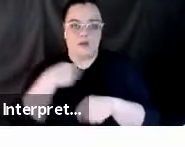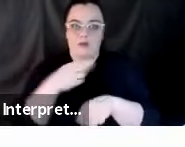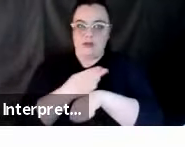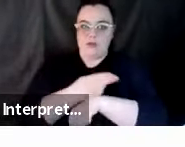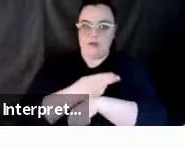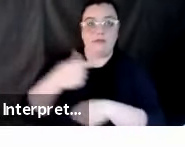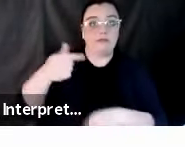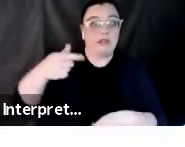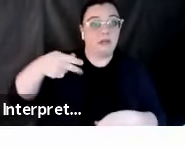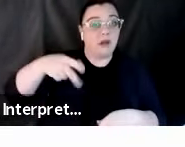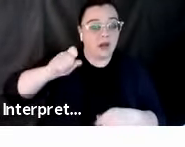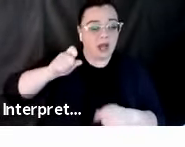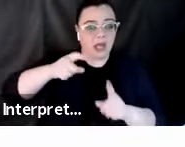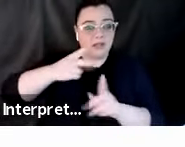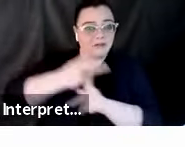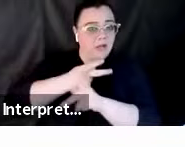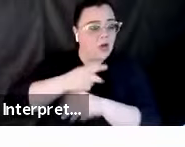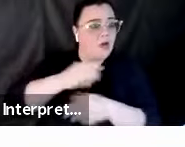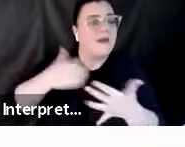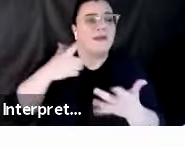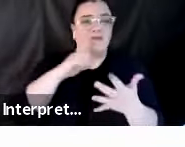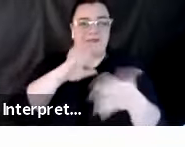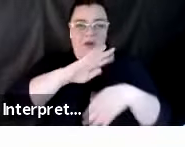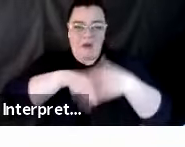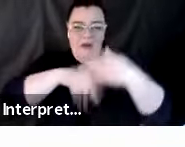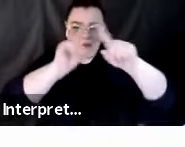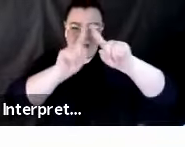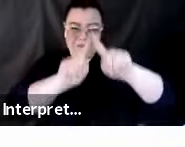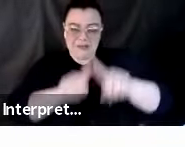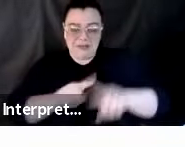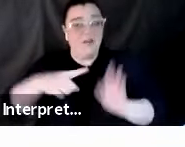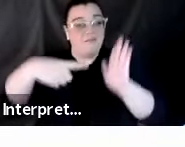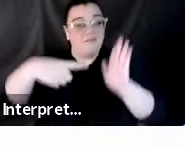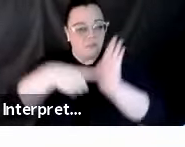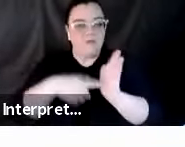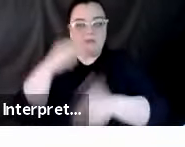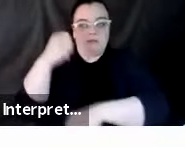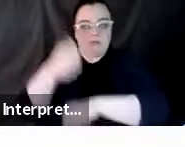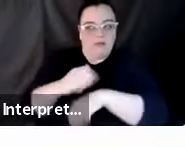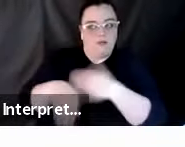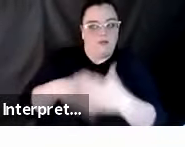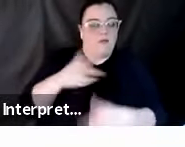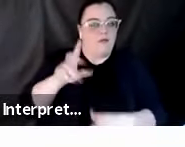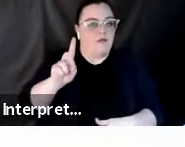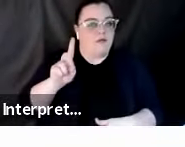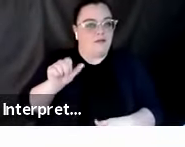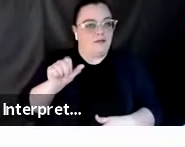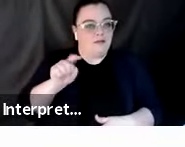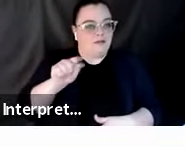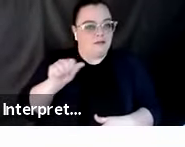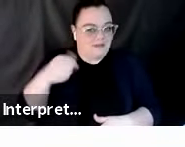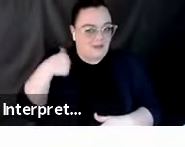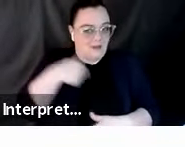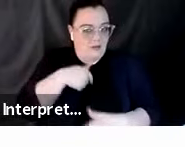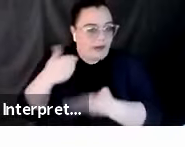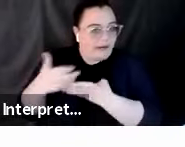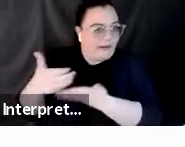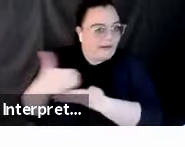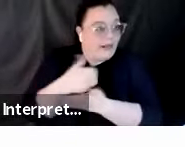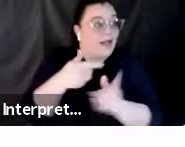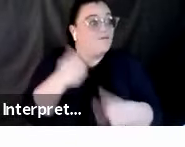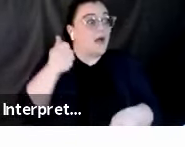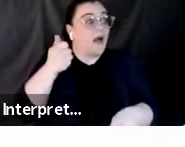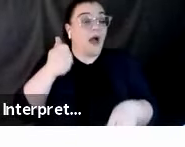example. And in general, all these models are, are based on the data collected that can be straight in the ground or from sensors